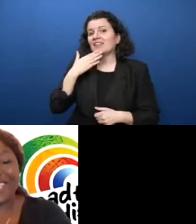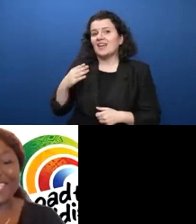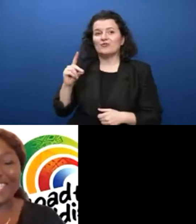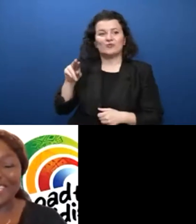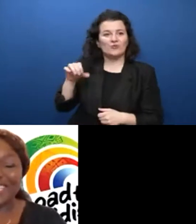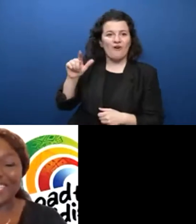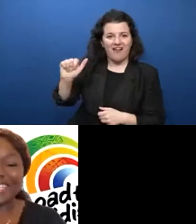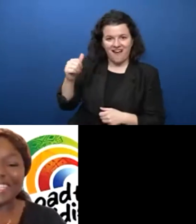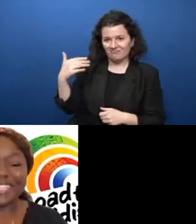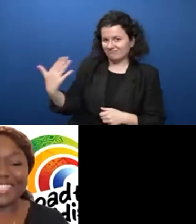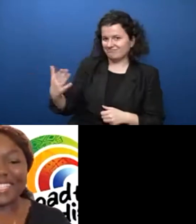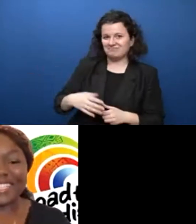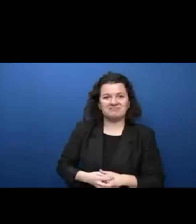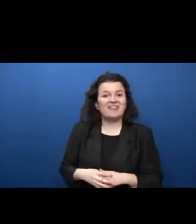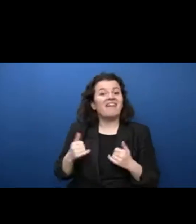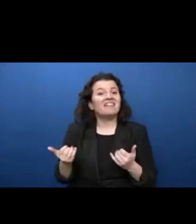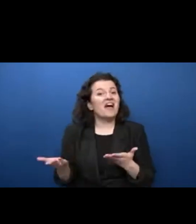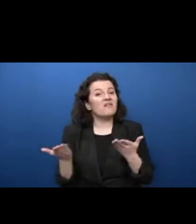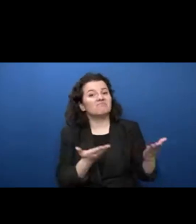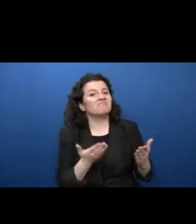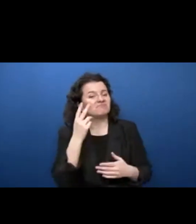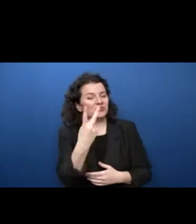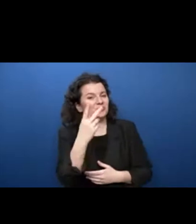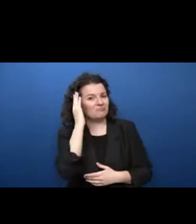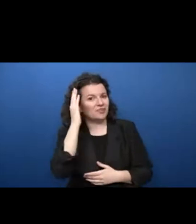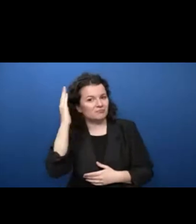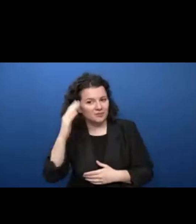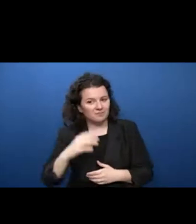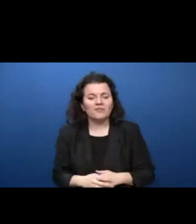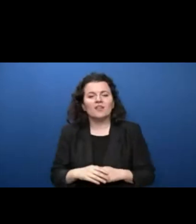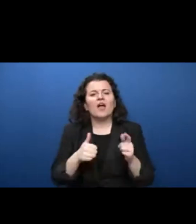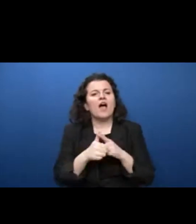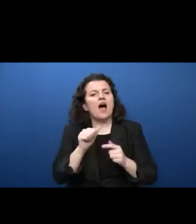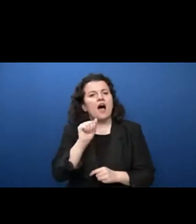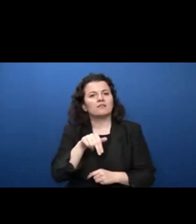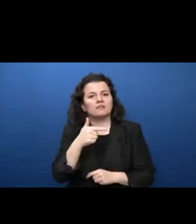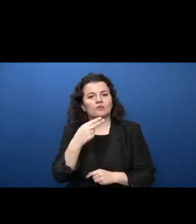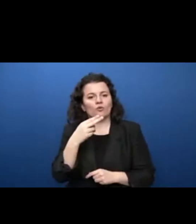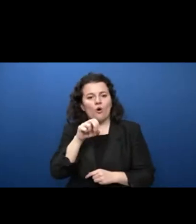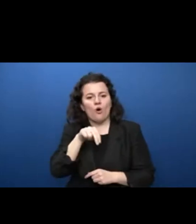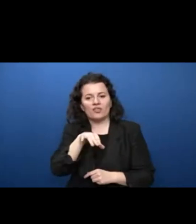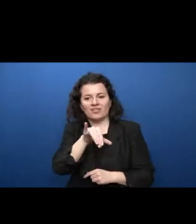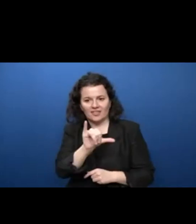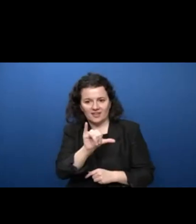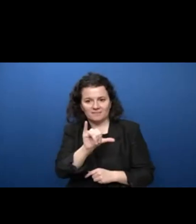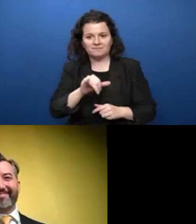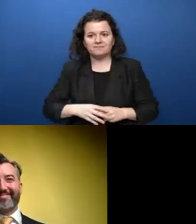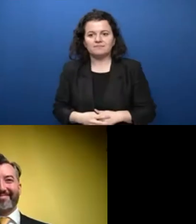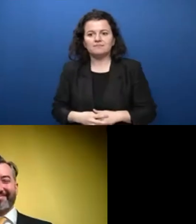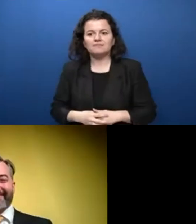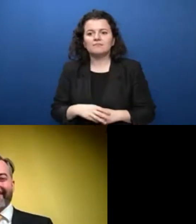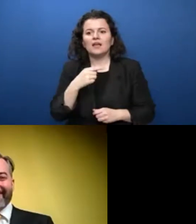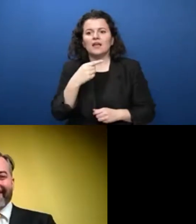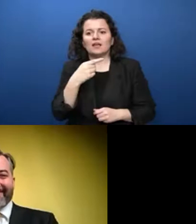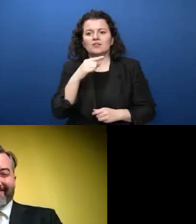Now we're going to continue with two additional panelists, Professor Anthony Giannumis, who is a big picture ICT expert based in